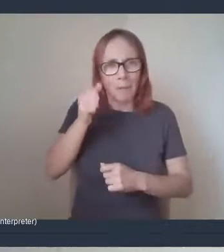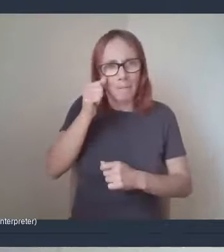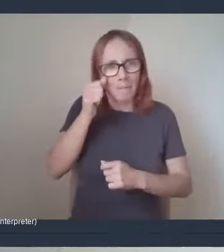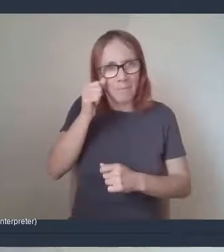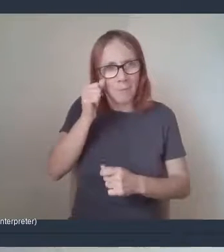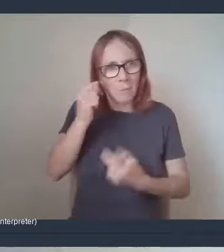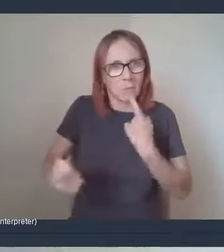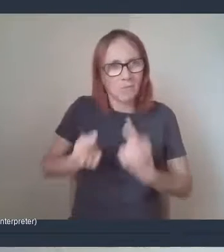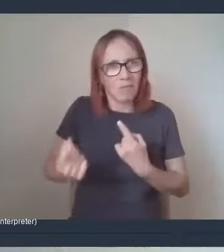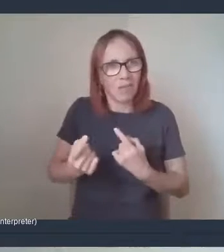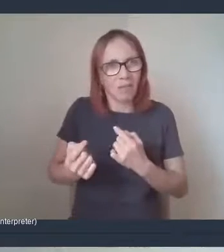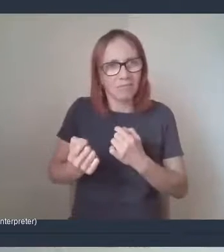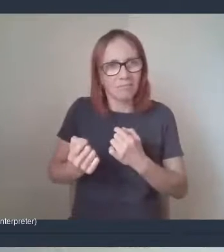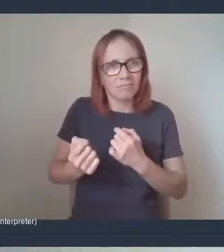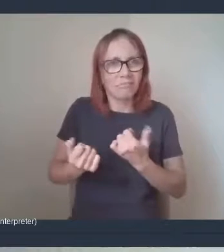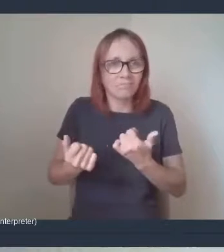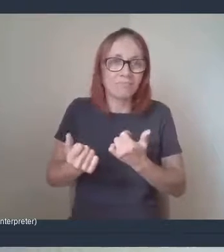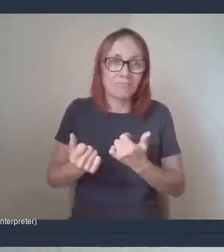heartwarming.